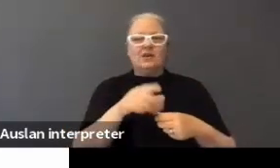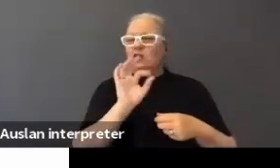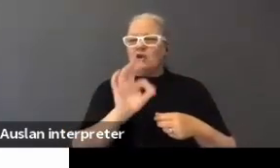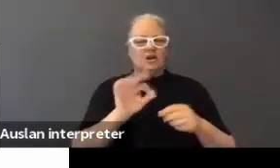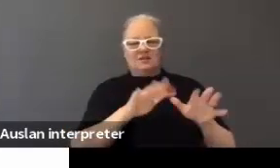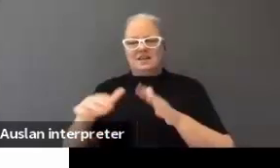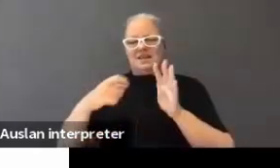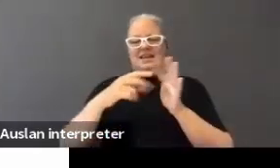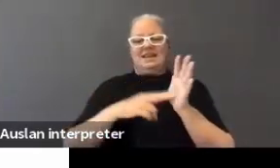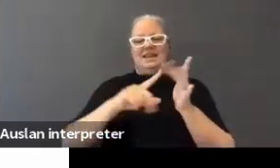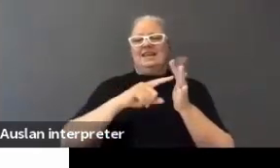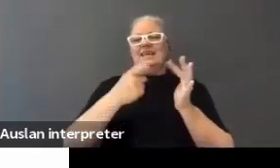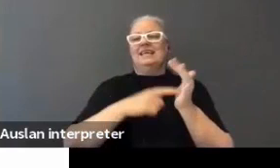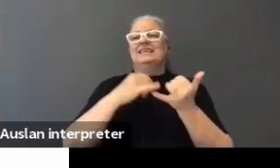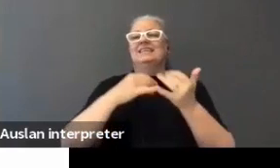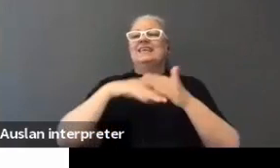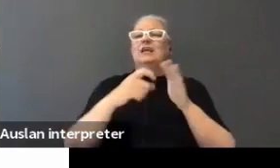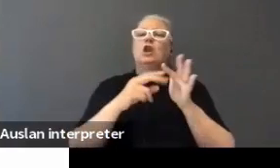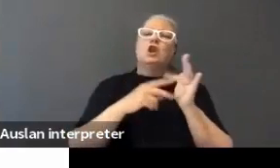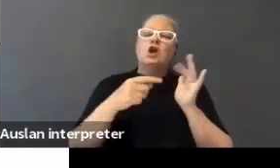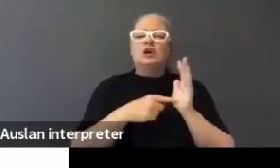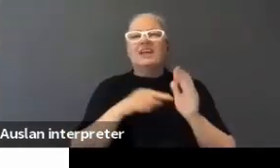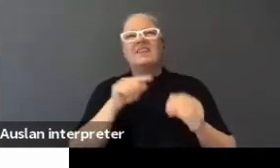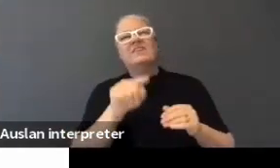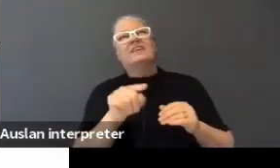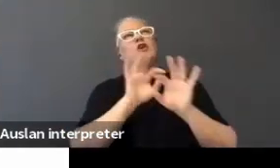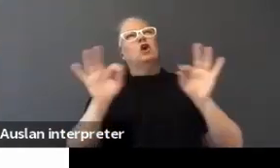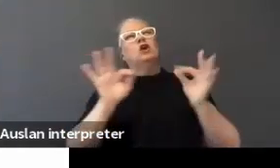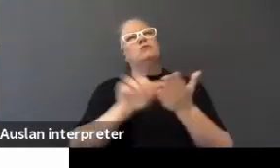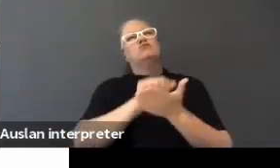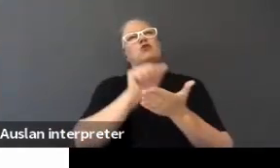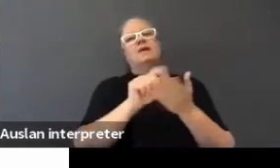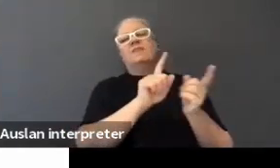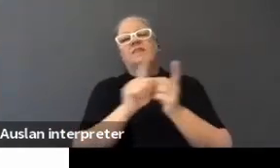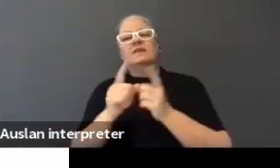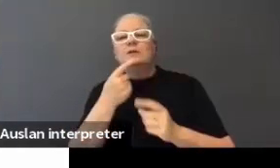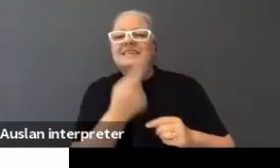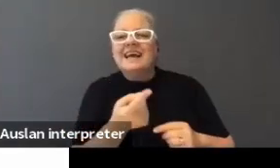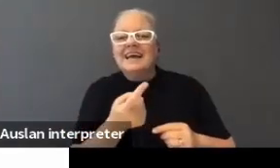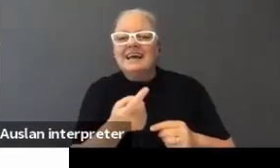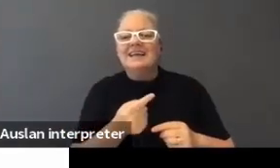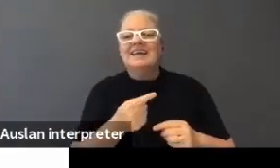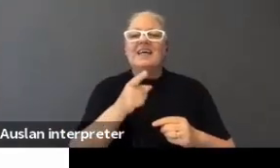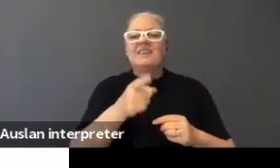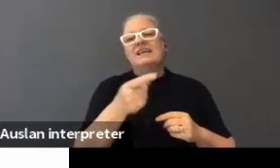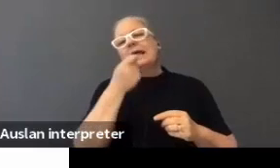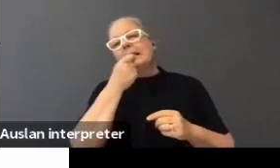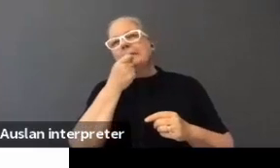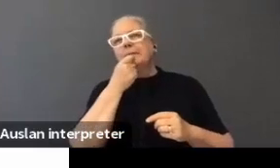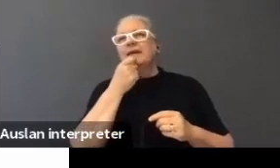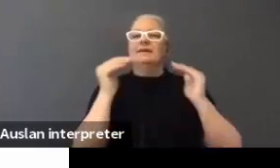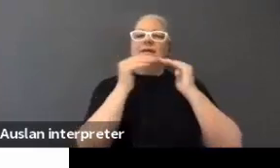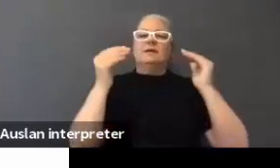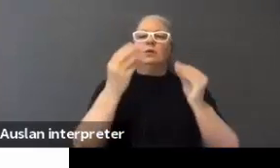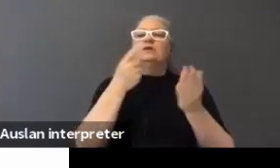They will not because the knickers in a knot is going to seem, you know, not an appropriate thing to say. It's like on the level of swear words. So, the captions